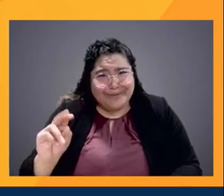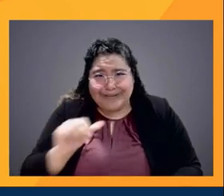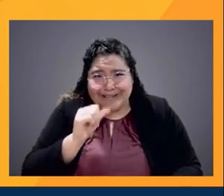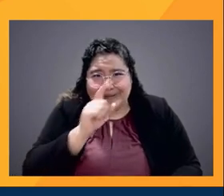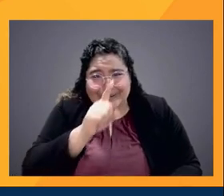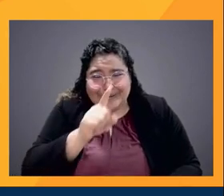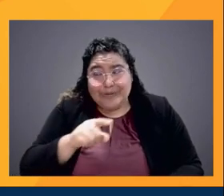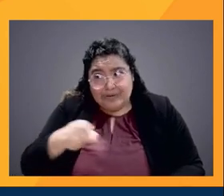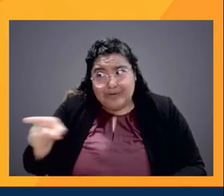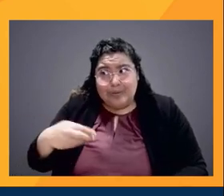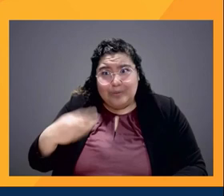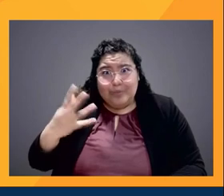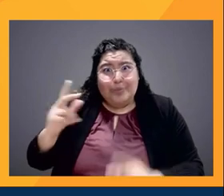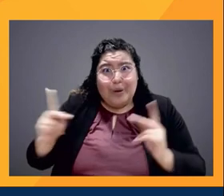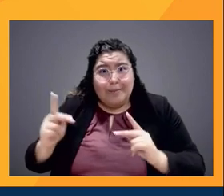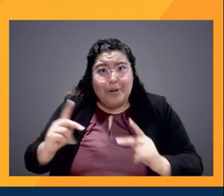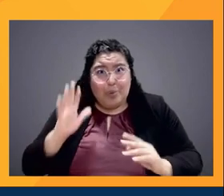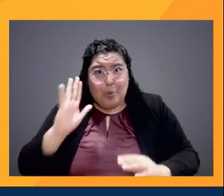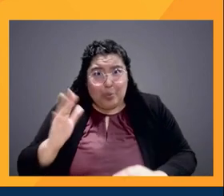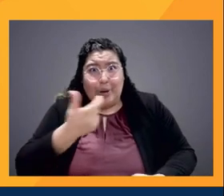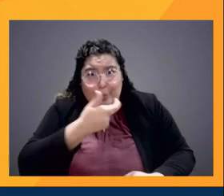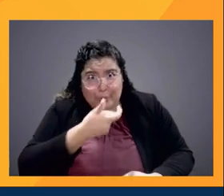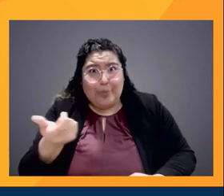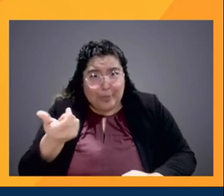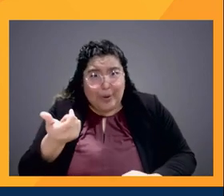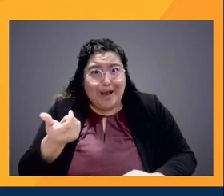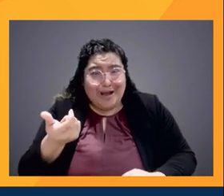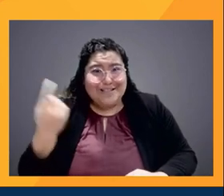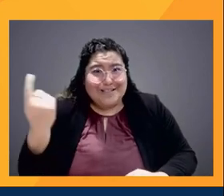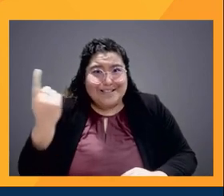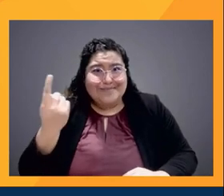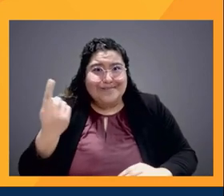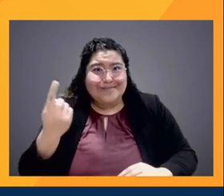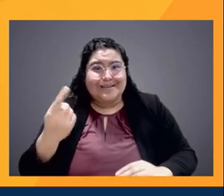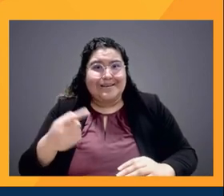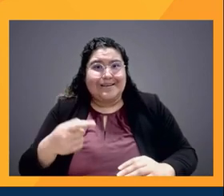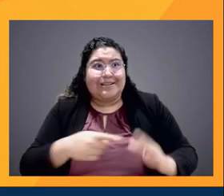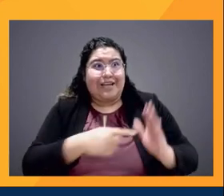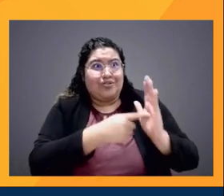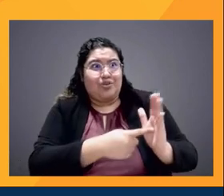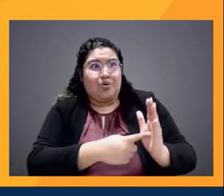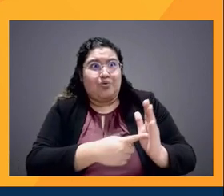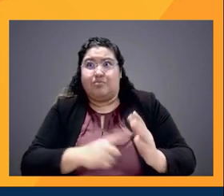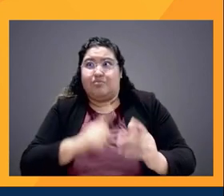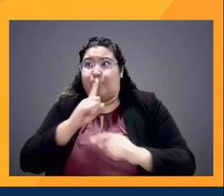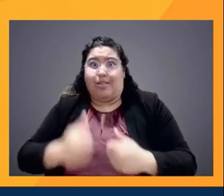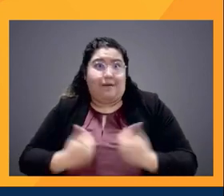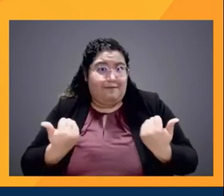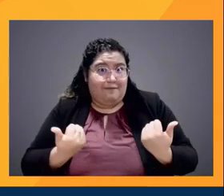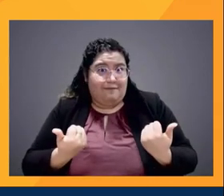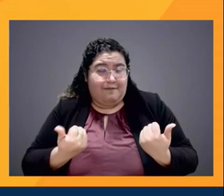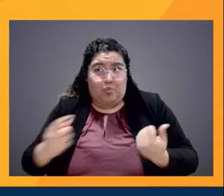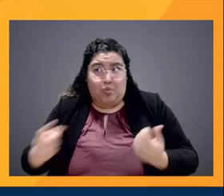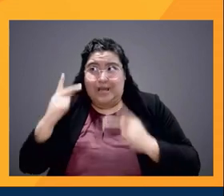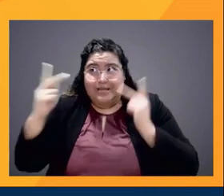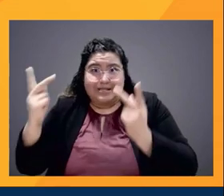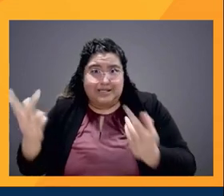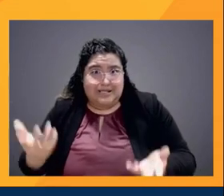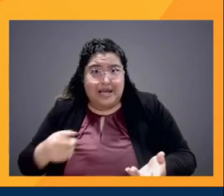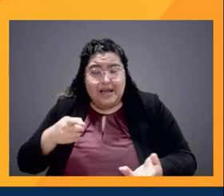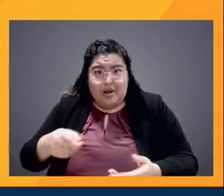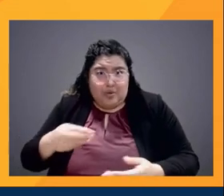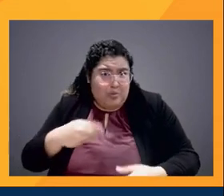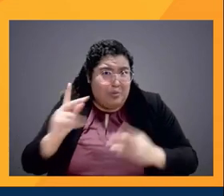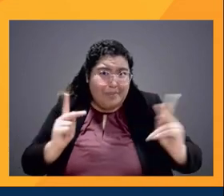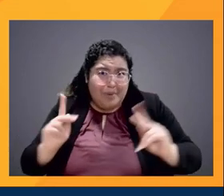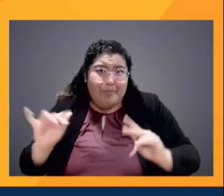this, they will watch something that is reflective of the reality that they experience as well. They are also interested in